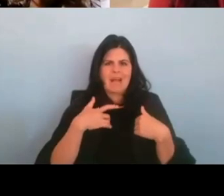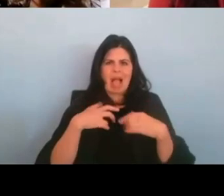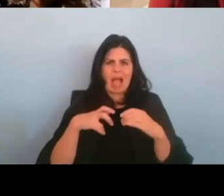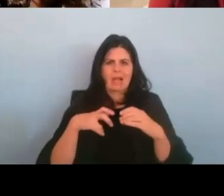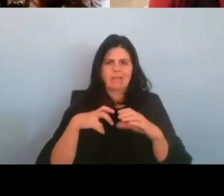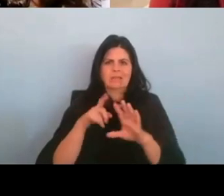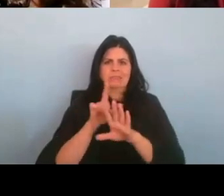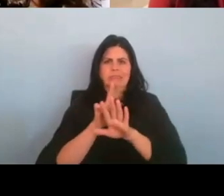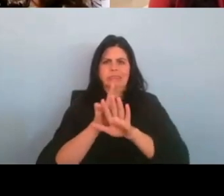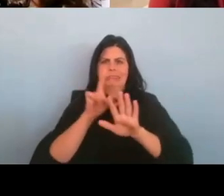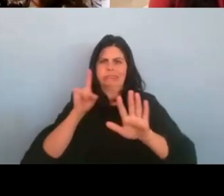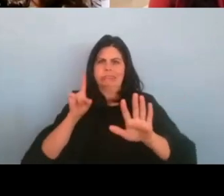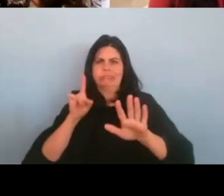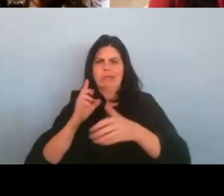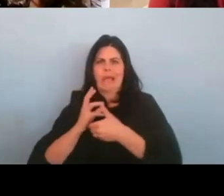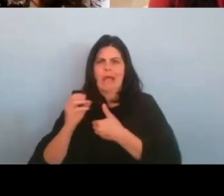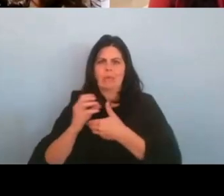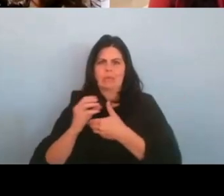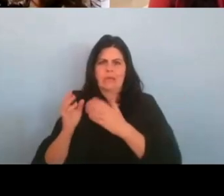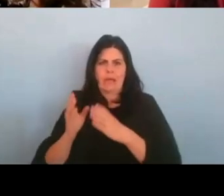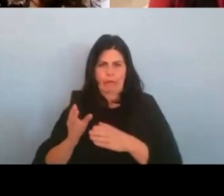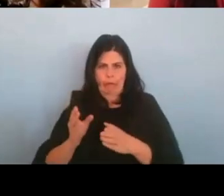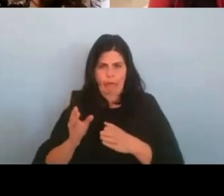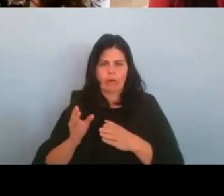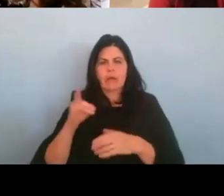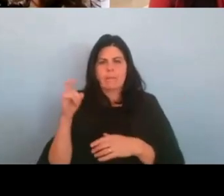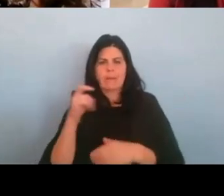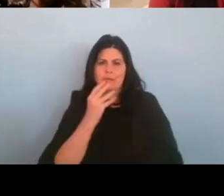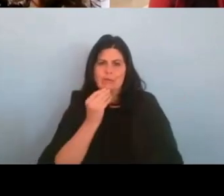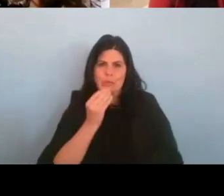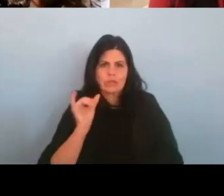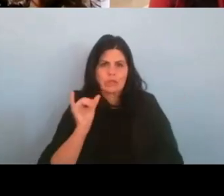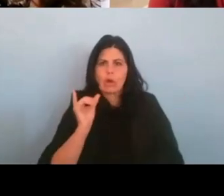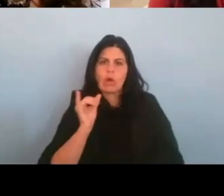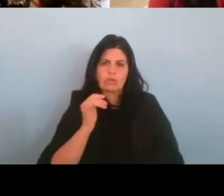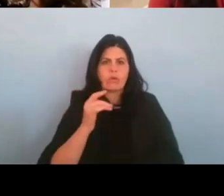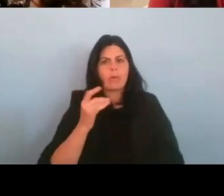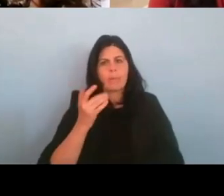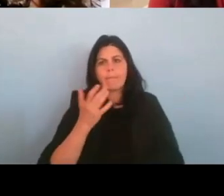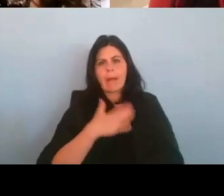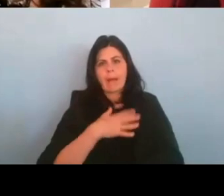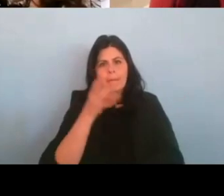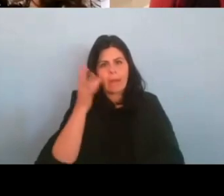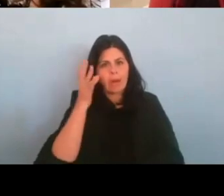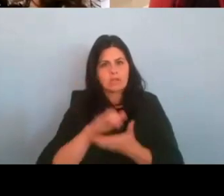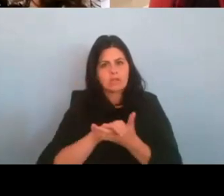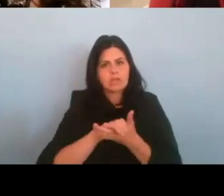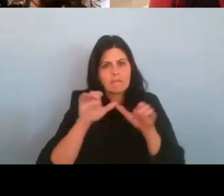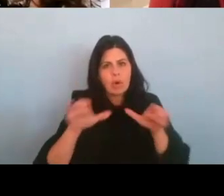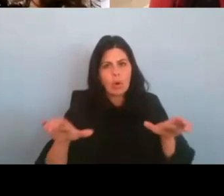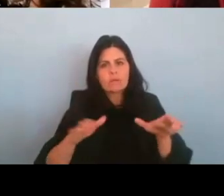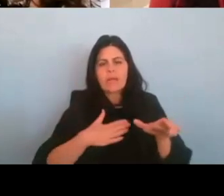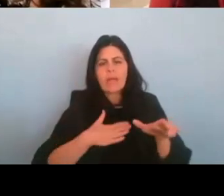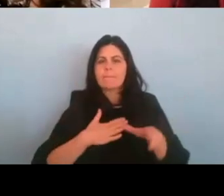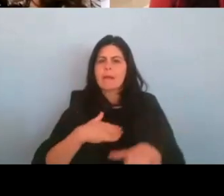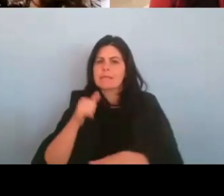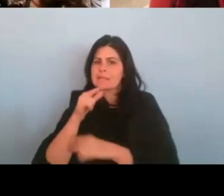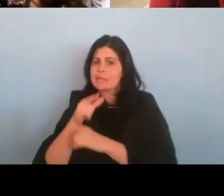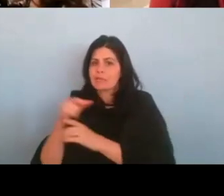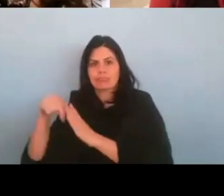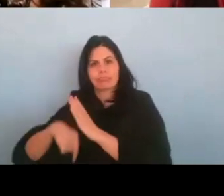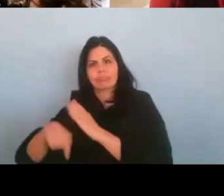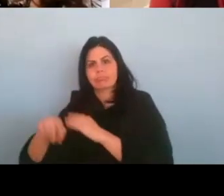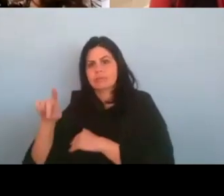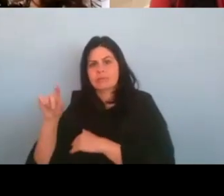uh, because I'm Jewish and the product of divorced parents and have a profoundly disabled sister. And honestly, in the Jewish